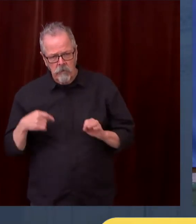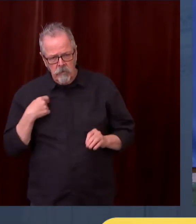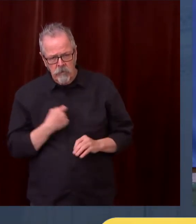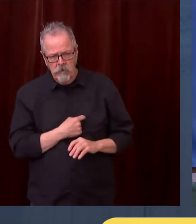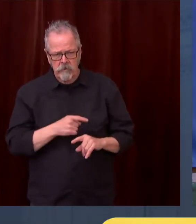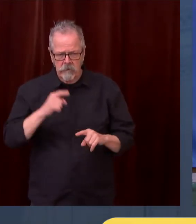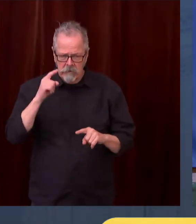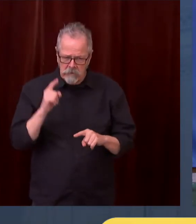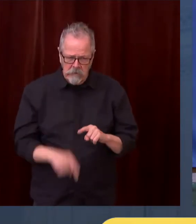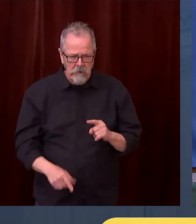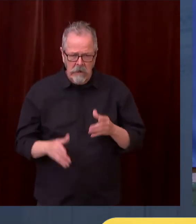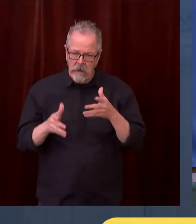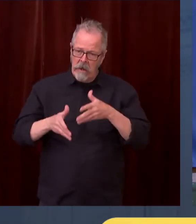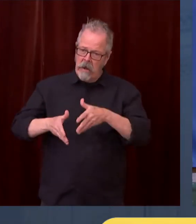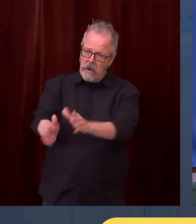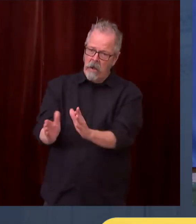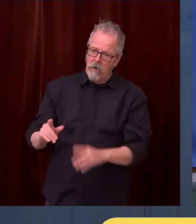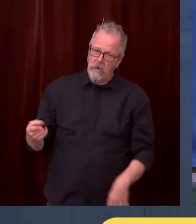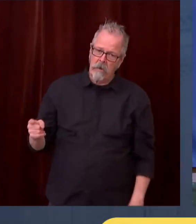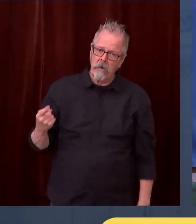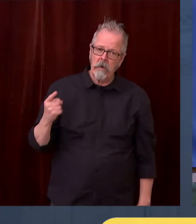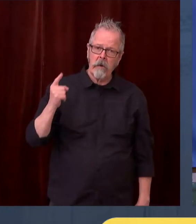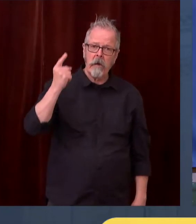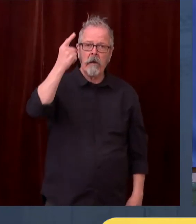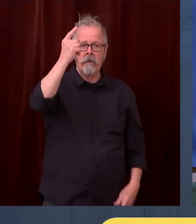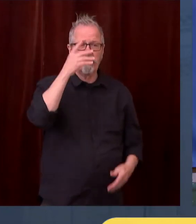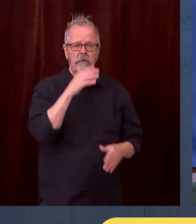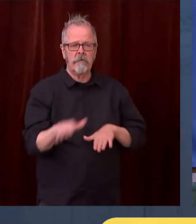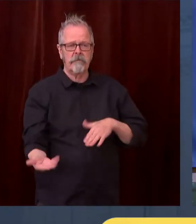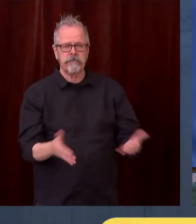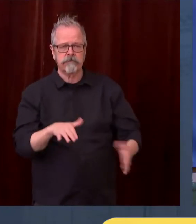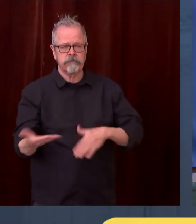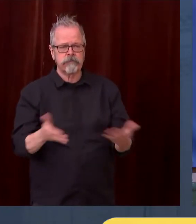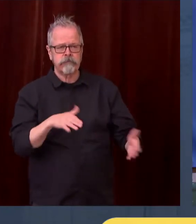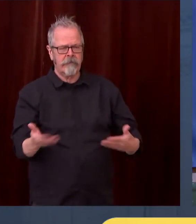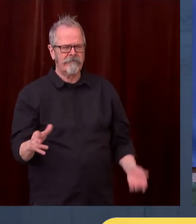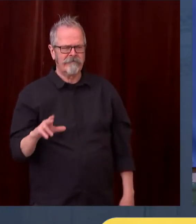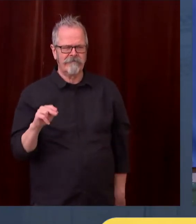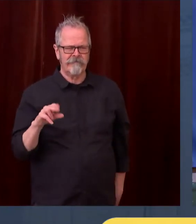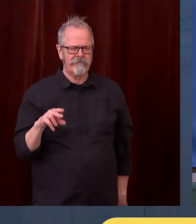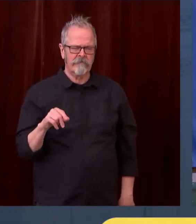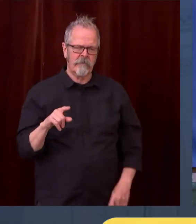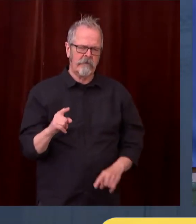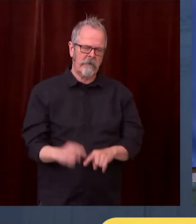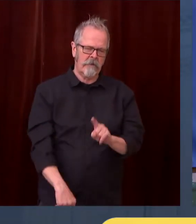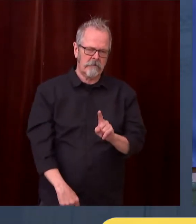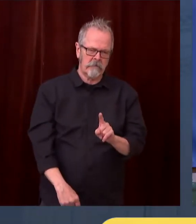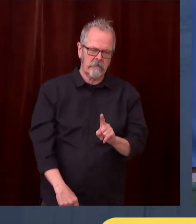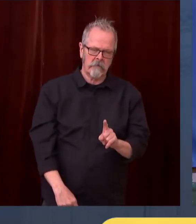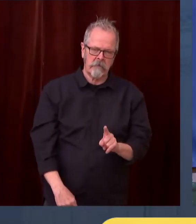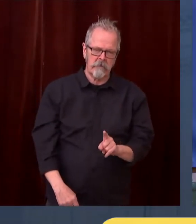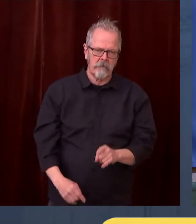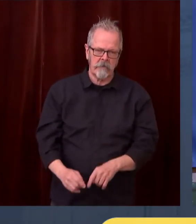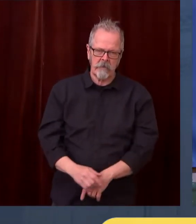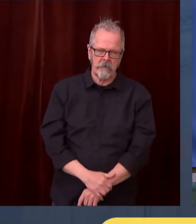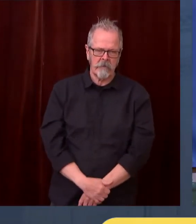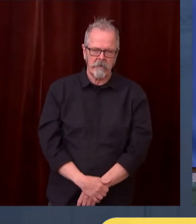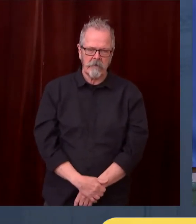explosion of cases. And with these variants, I will tell you that there is concern in Europe